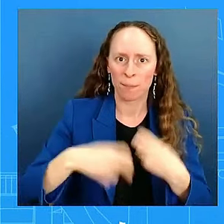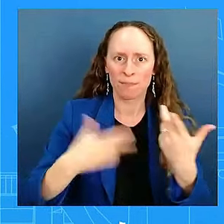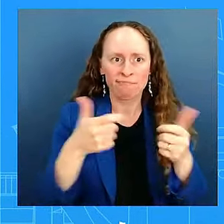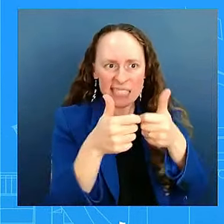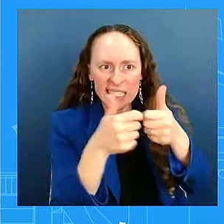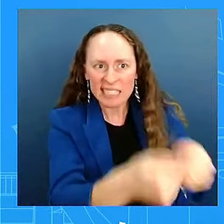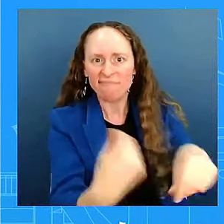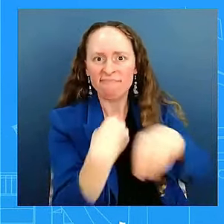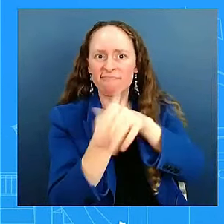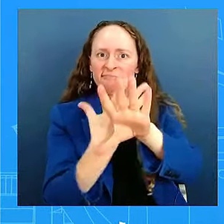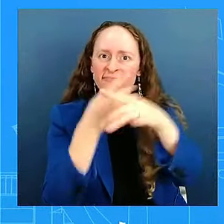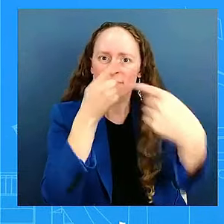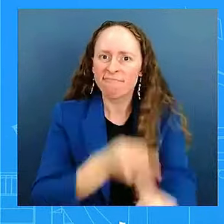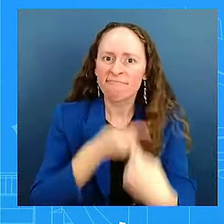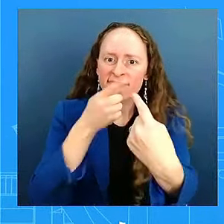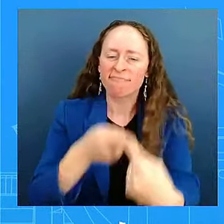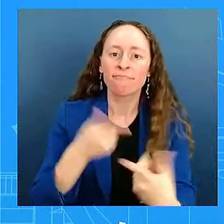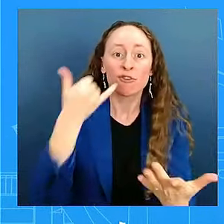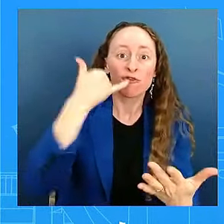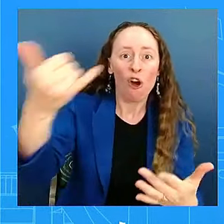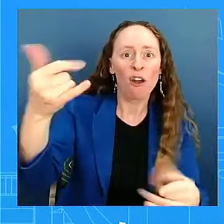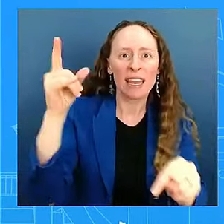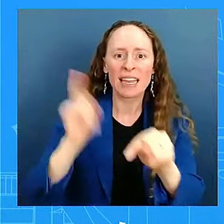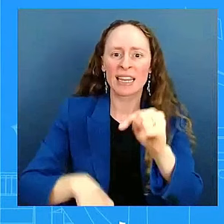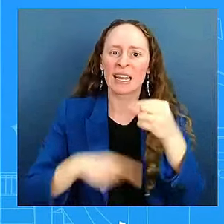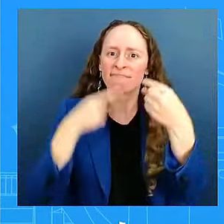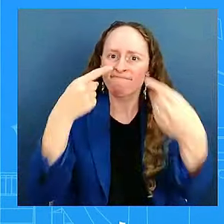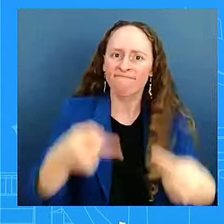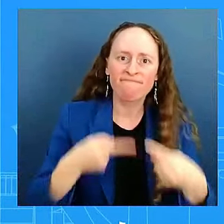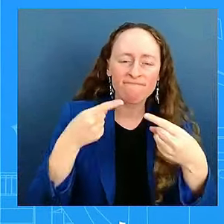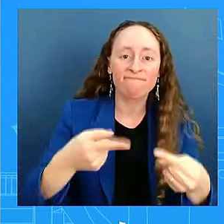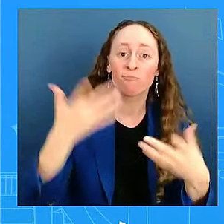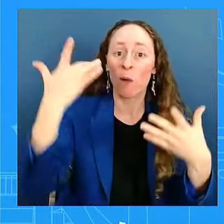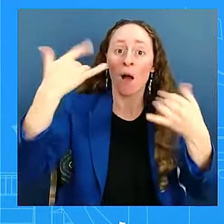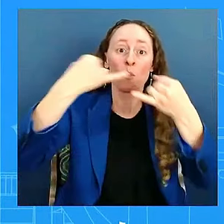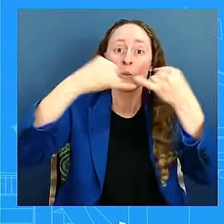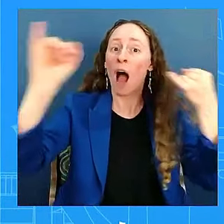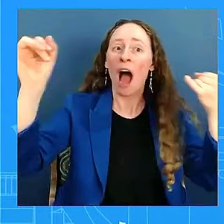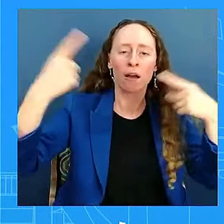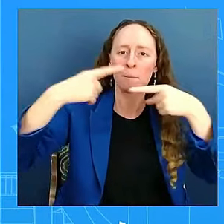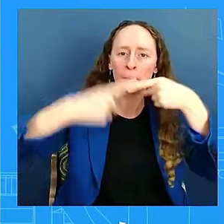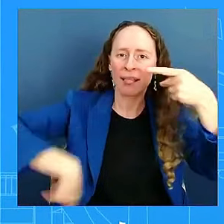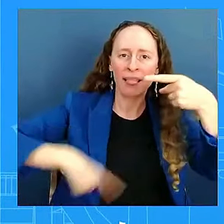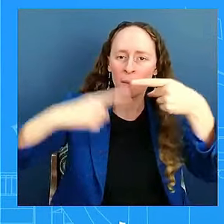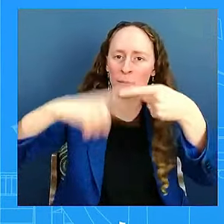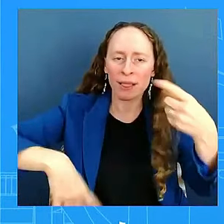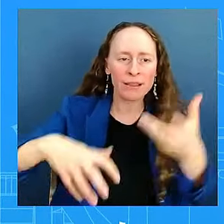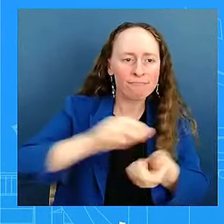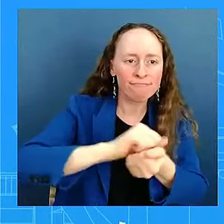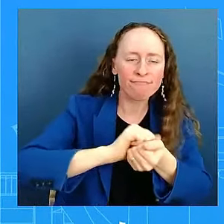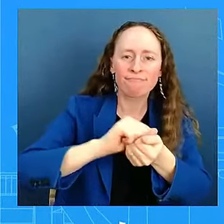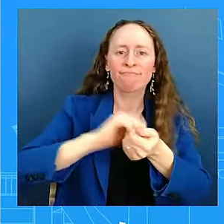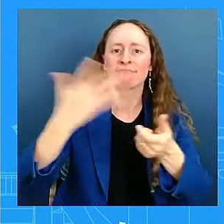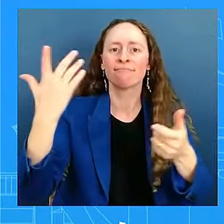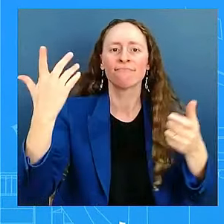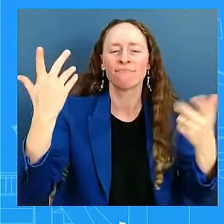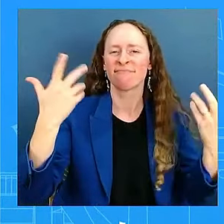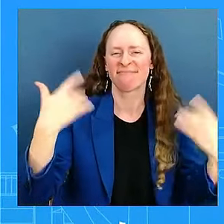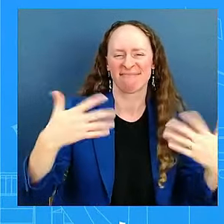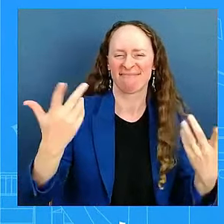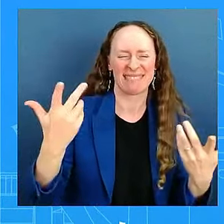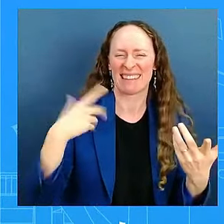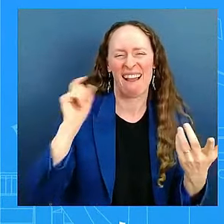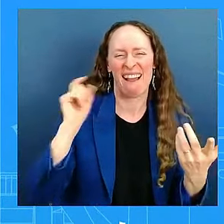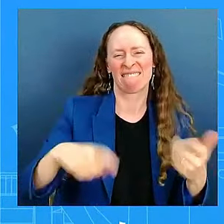A great deal of infrastructure has been demolished. We are working with the private communications companies,